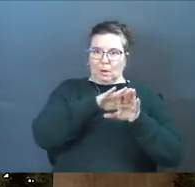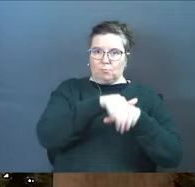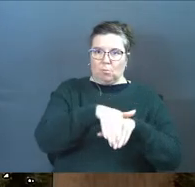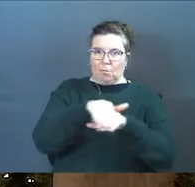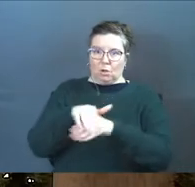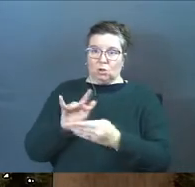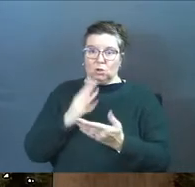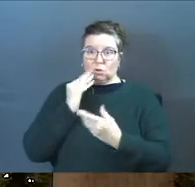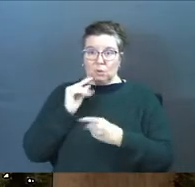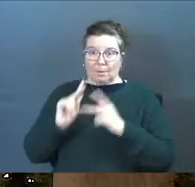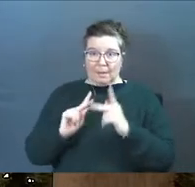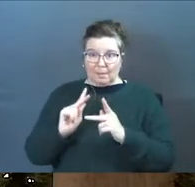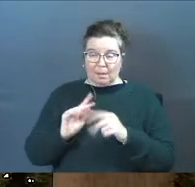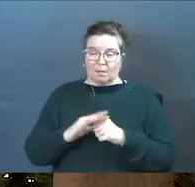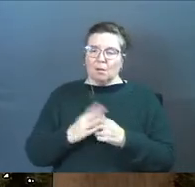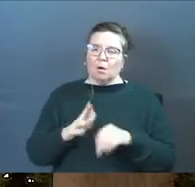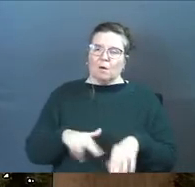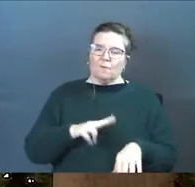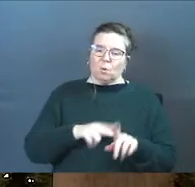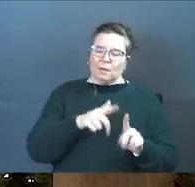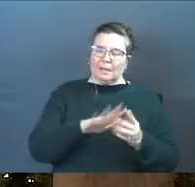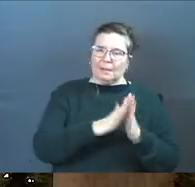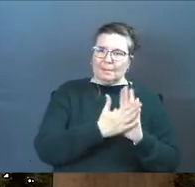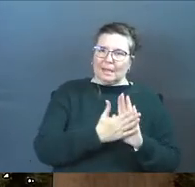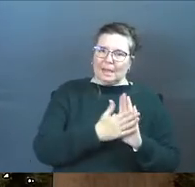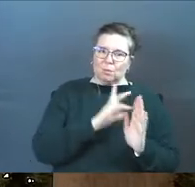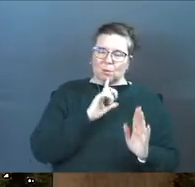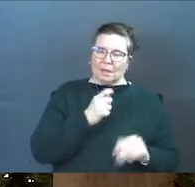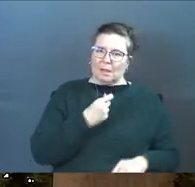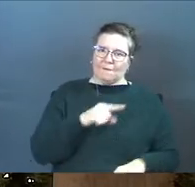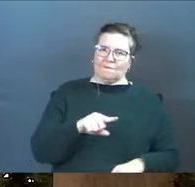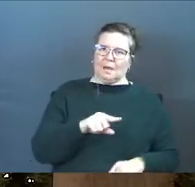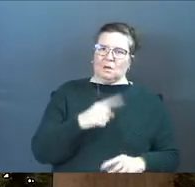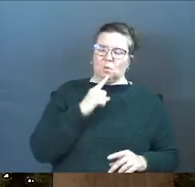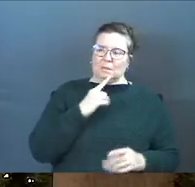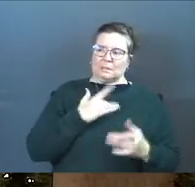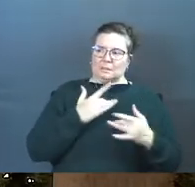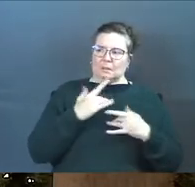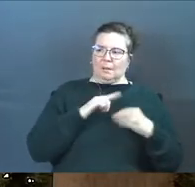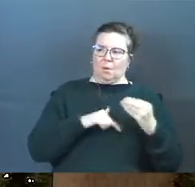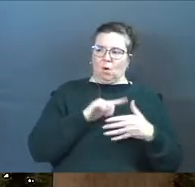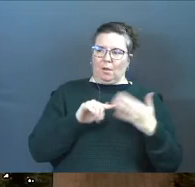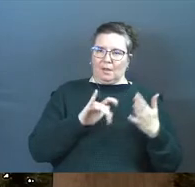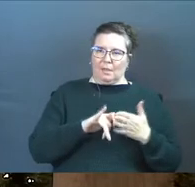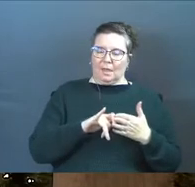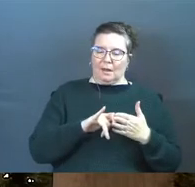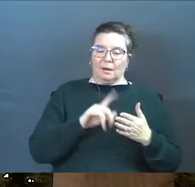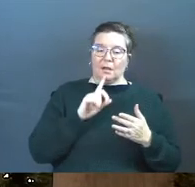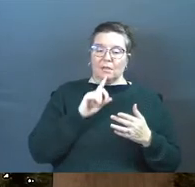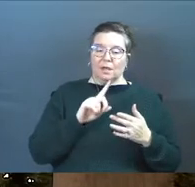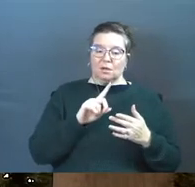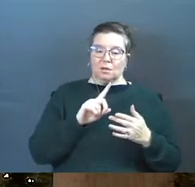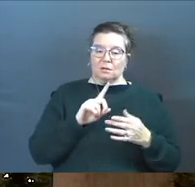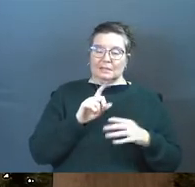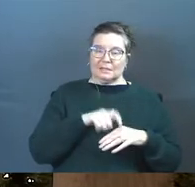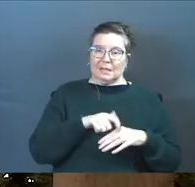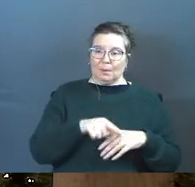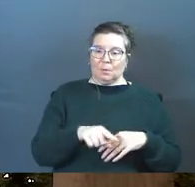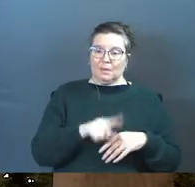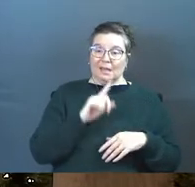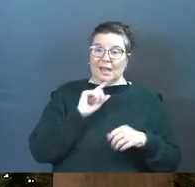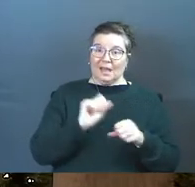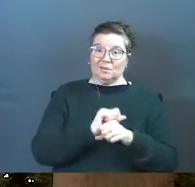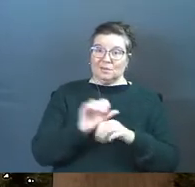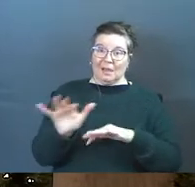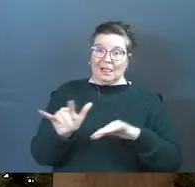Jewish people in Germany, of course he became deeply offended, deeply worried about all of that. There's a little season where he like